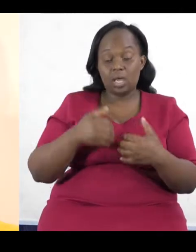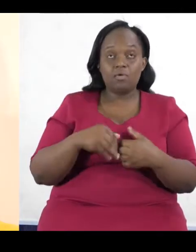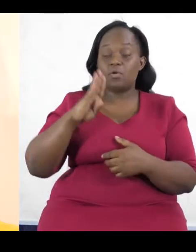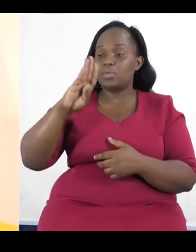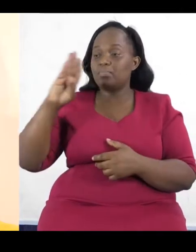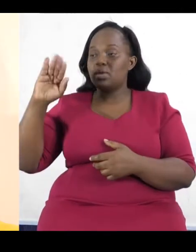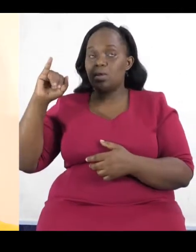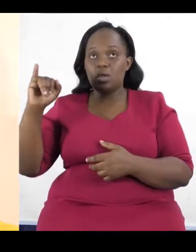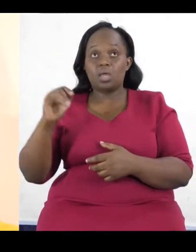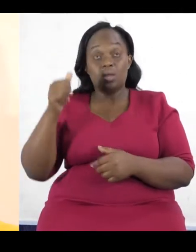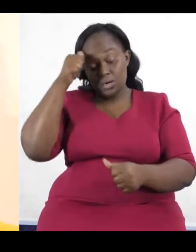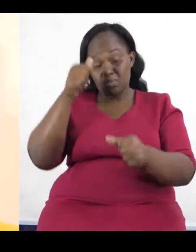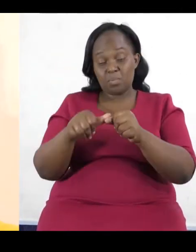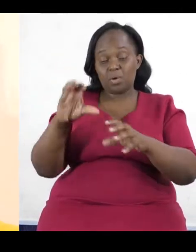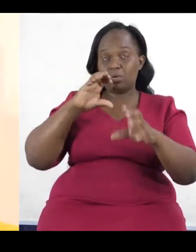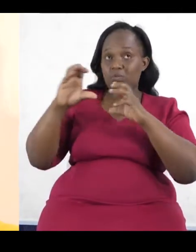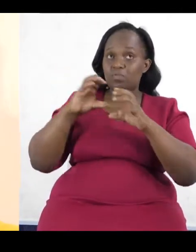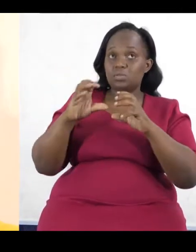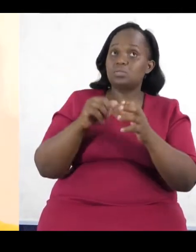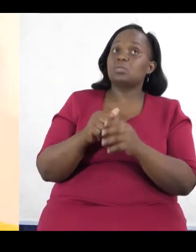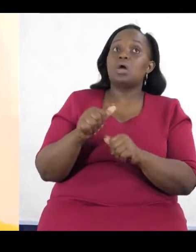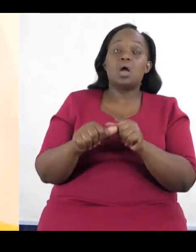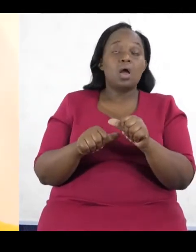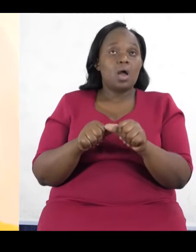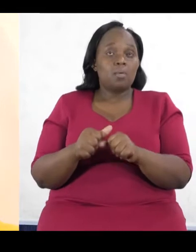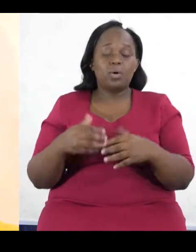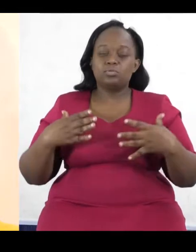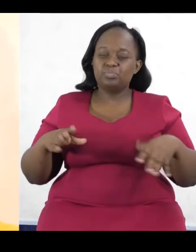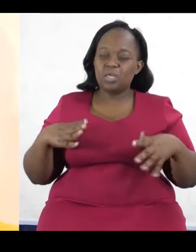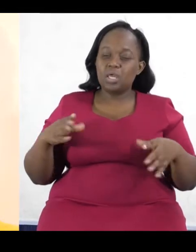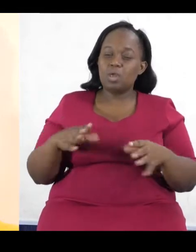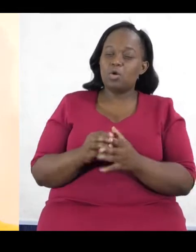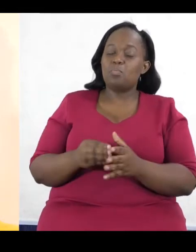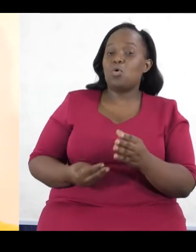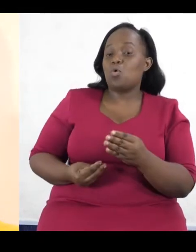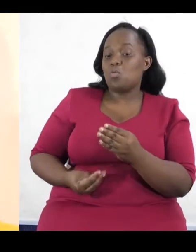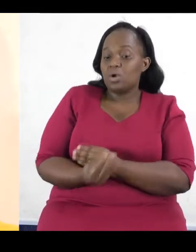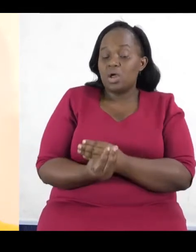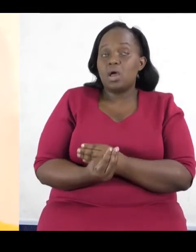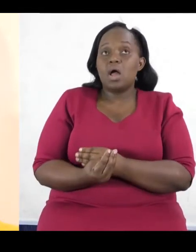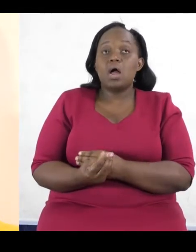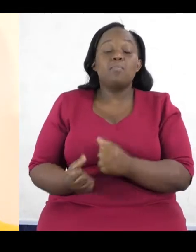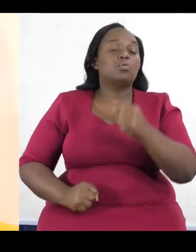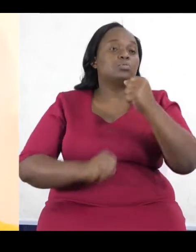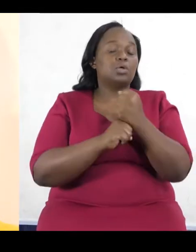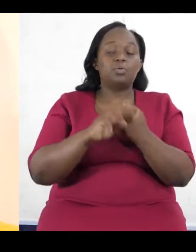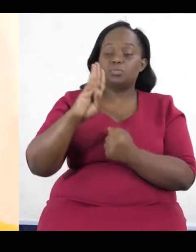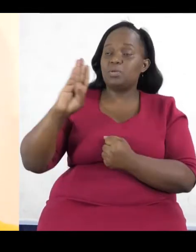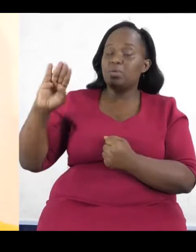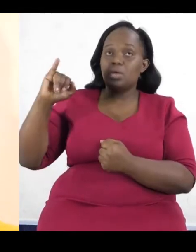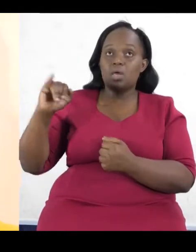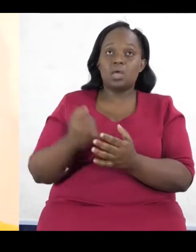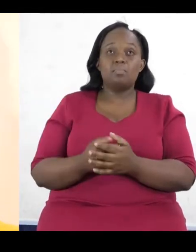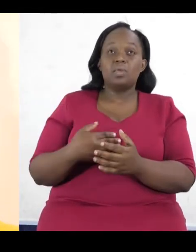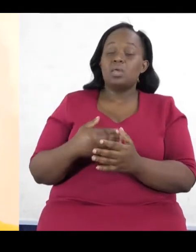being bribed to support BBI. And one thing that I'm always passionate about is talking about the Higher Education Loans Board.